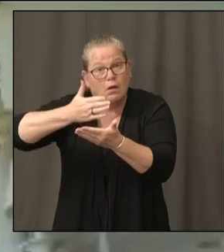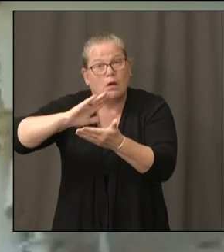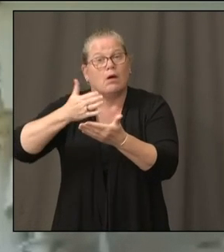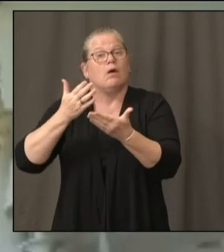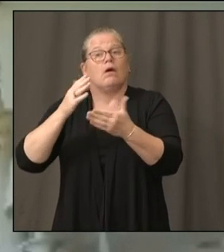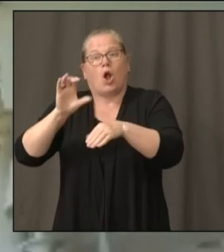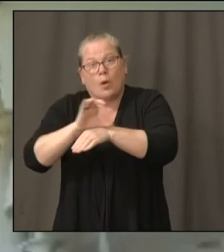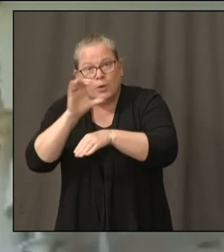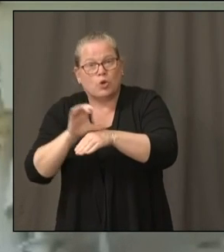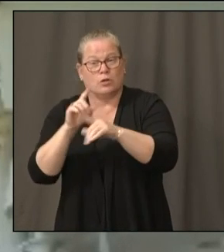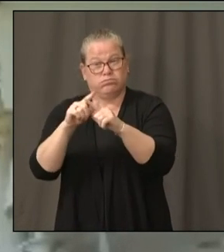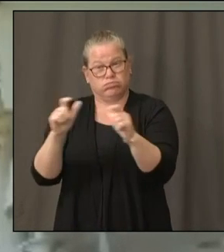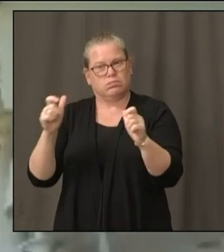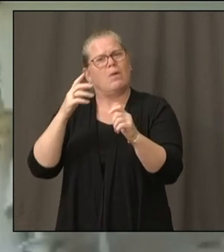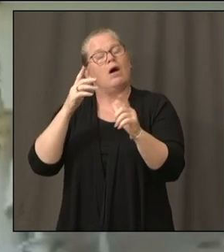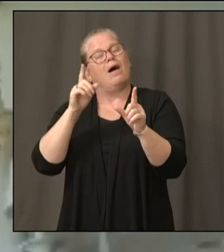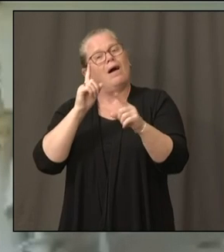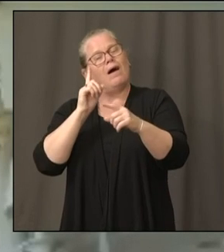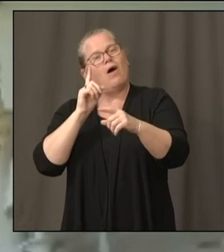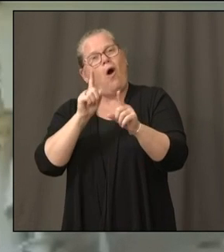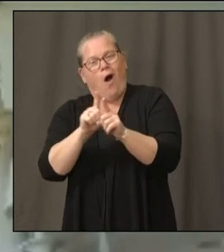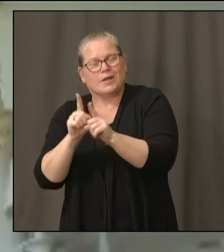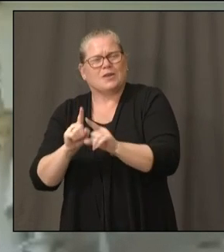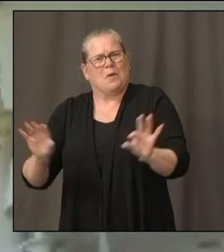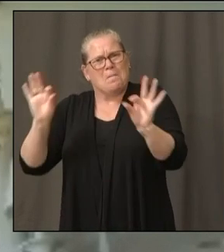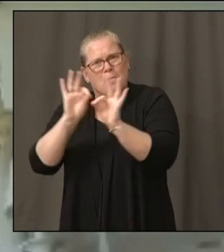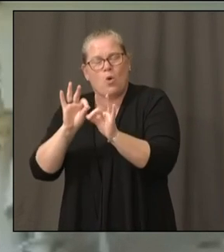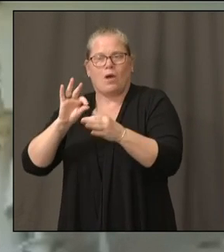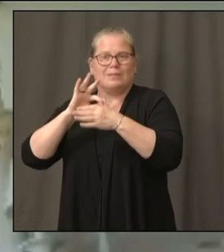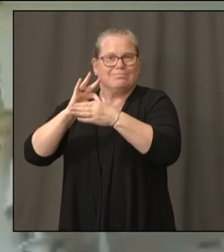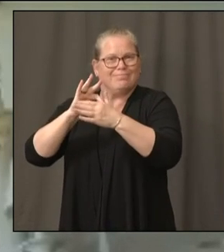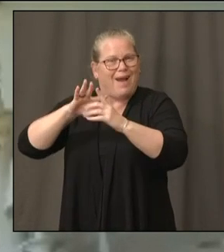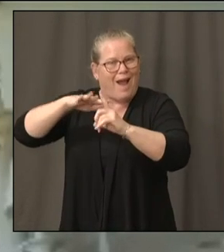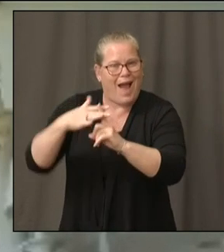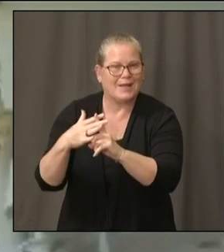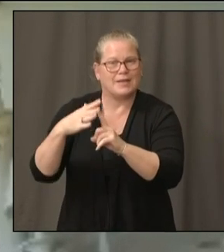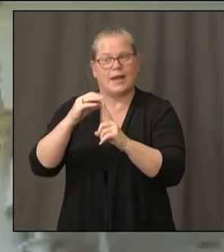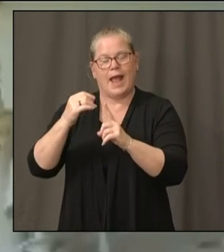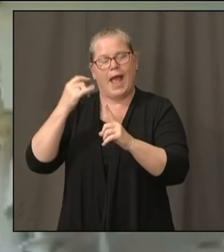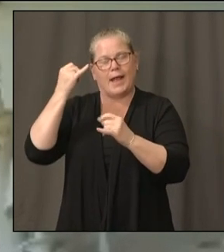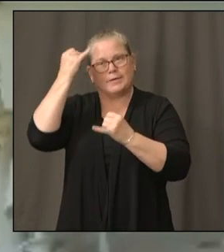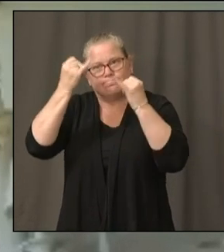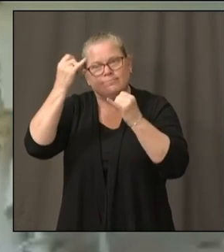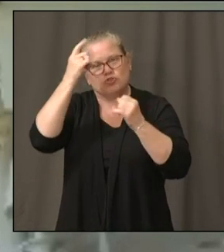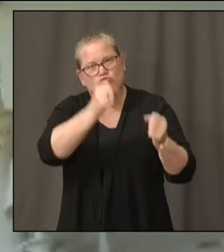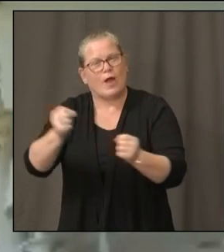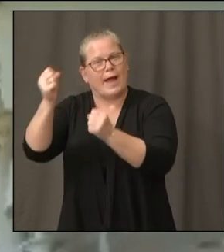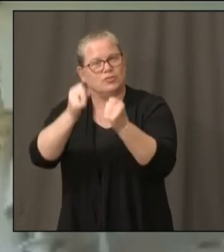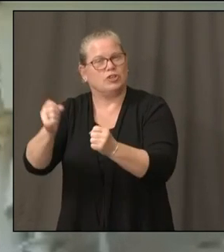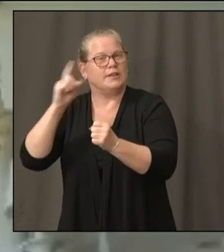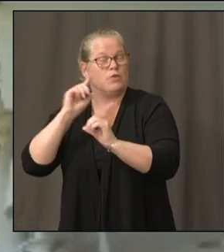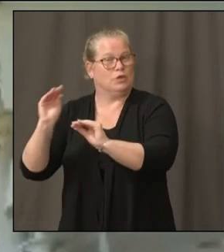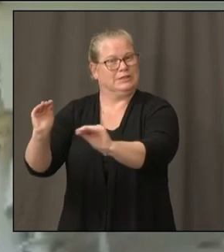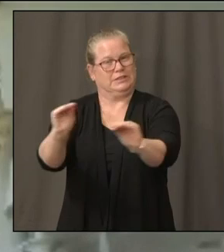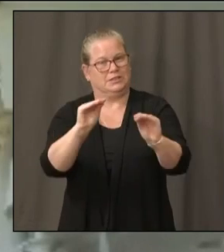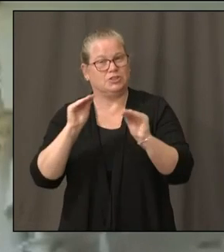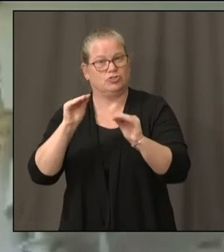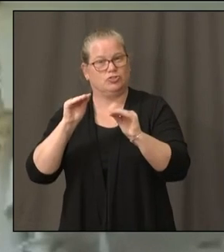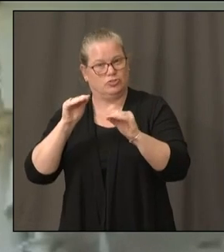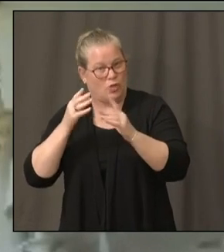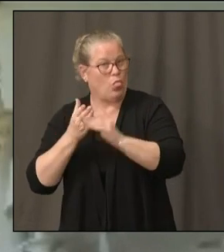them. So, yes, we have been incredibly busy, and we will continue to be busy over the summer.